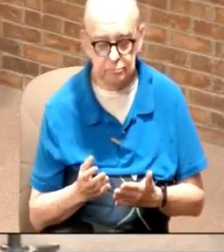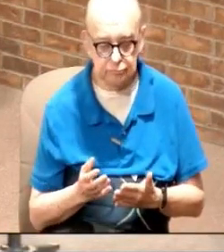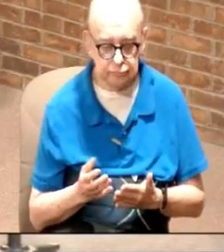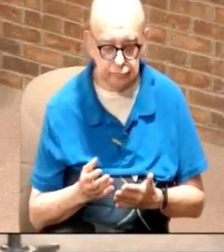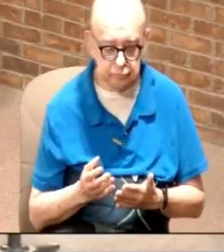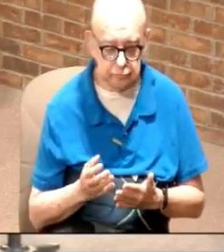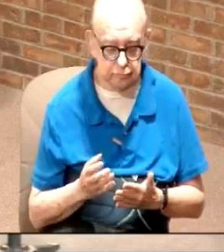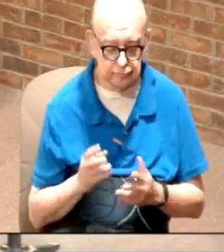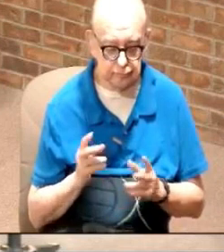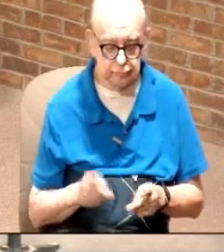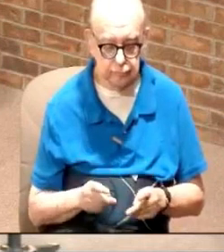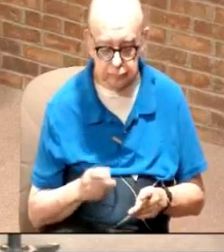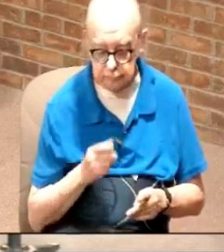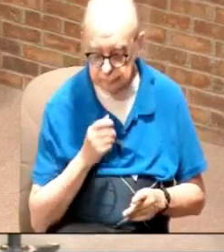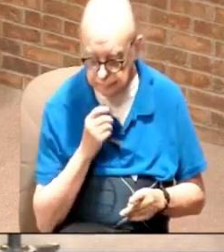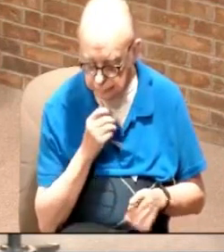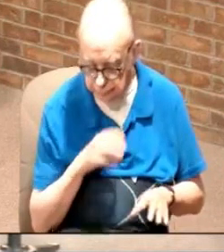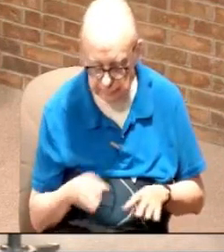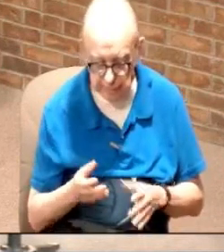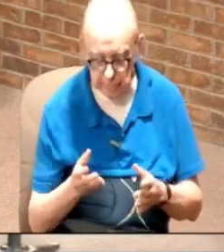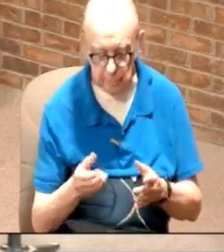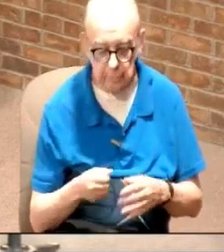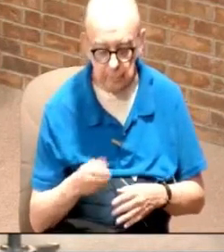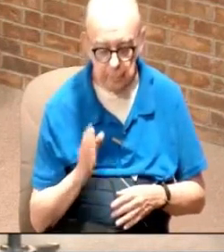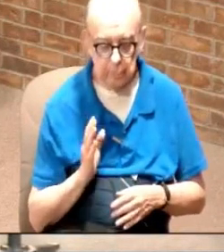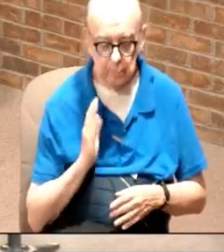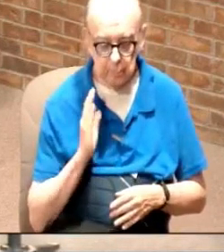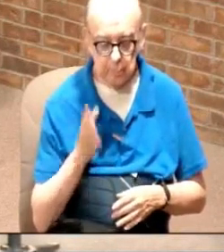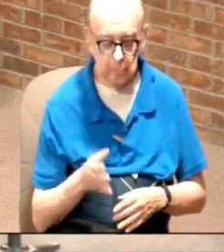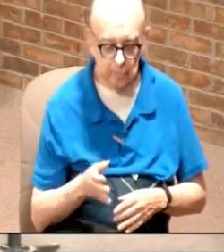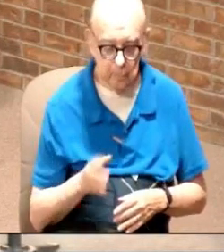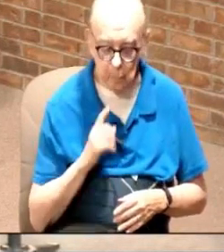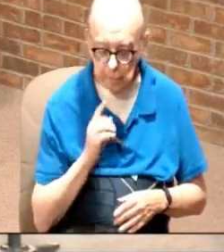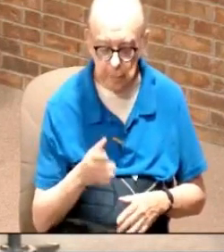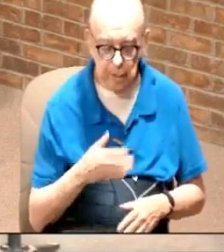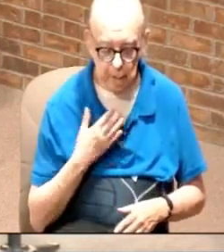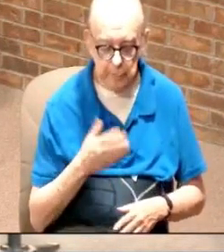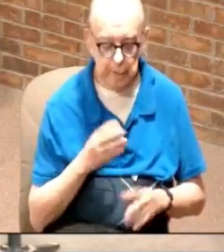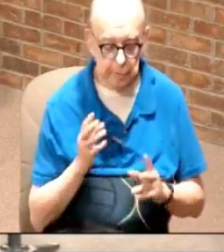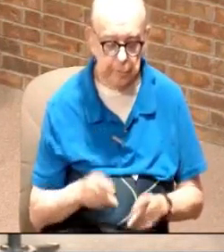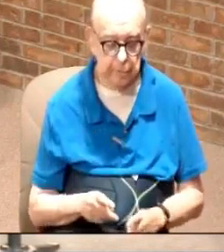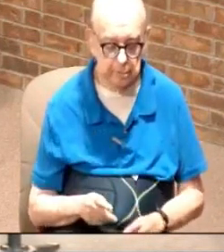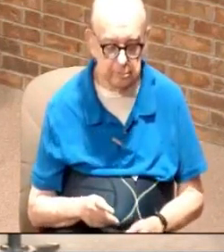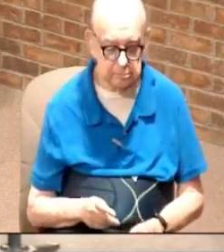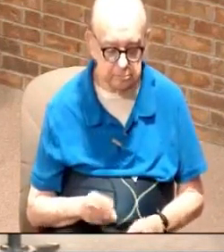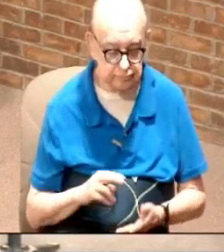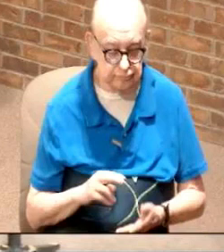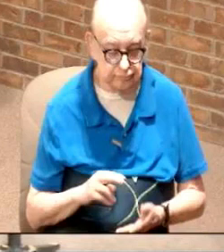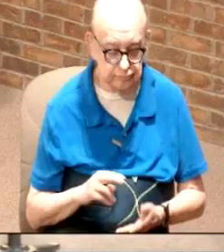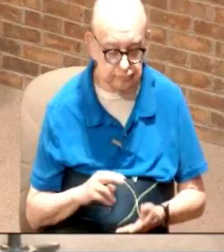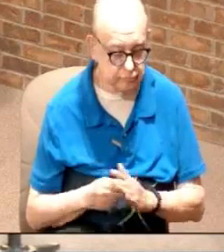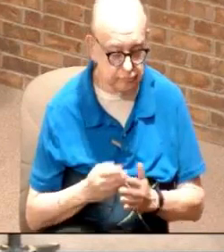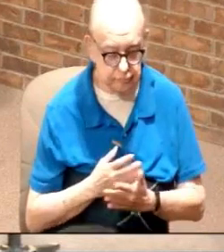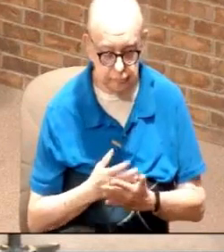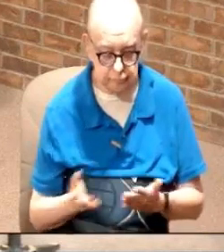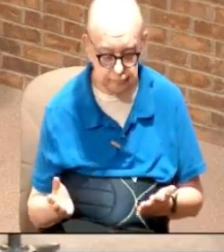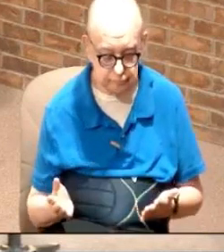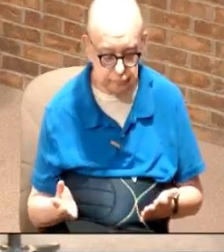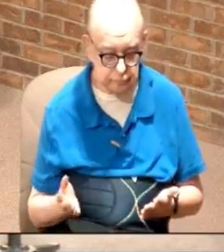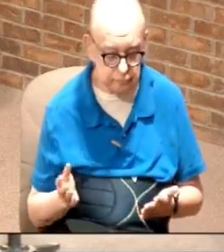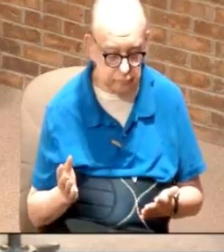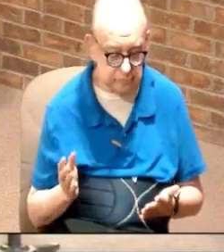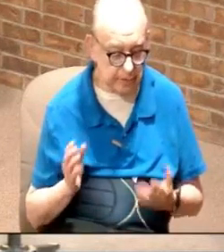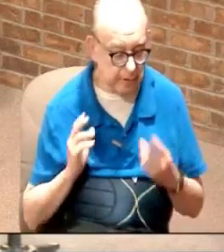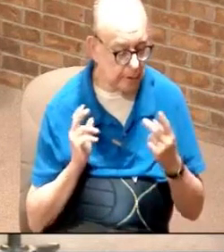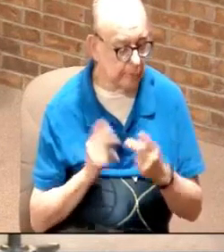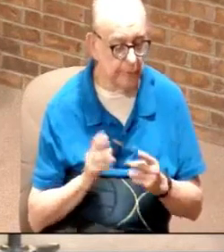a person who does the will of God is going to be a happy person does that mean that everything is going to be